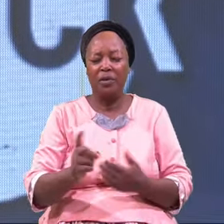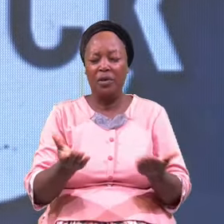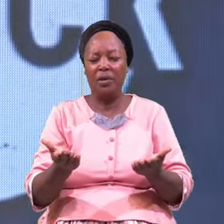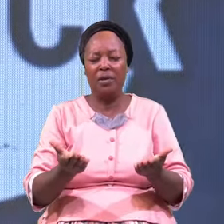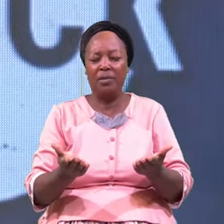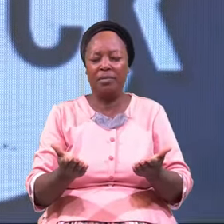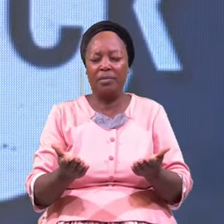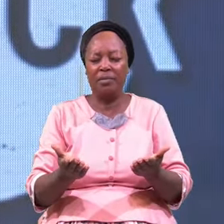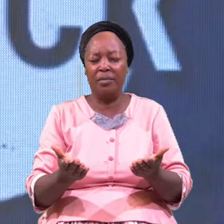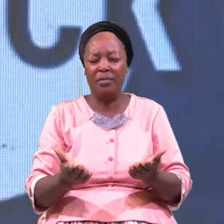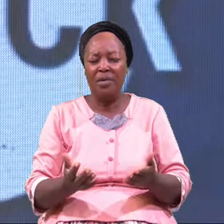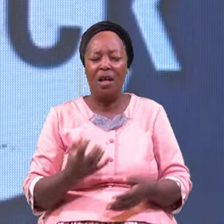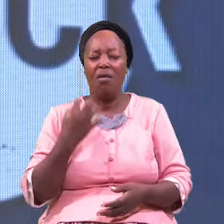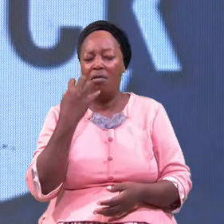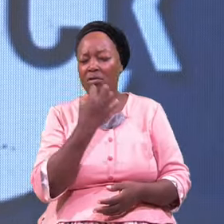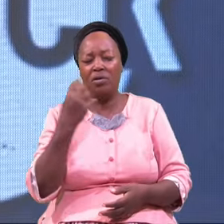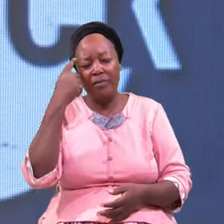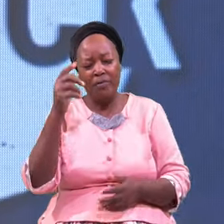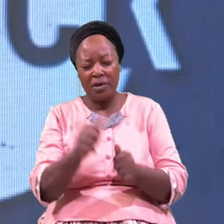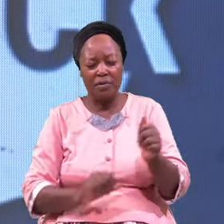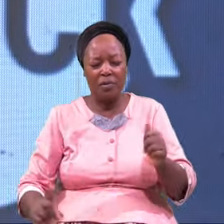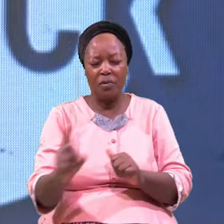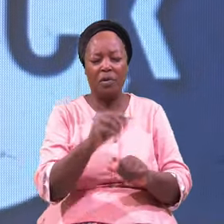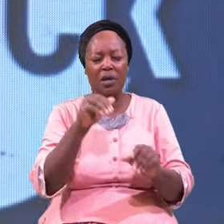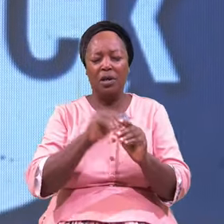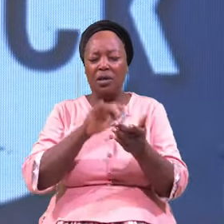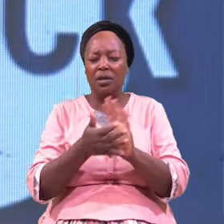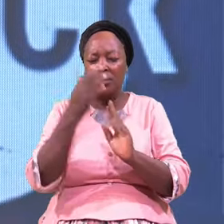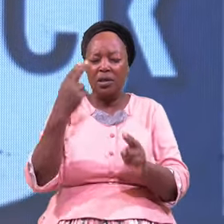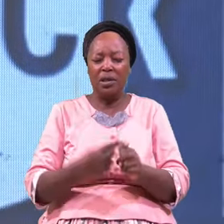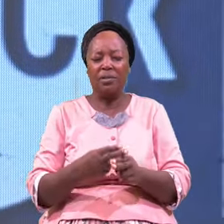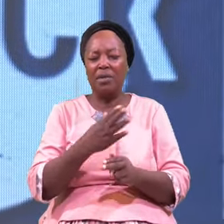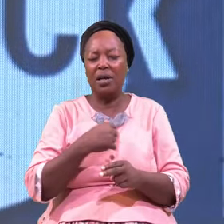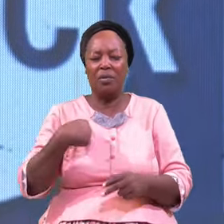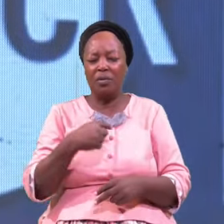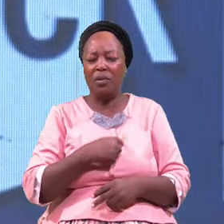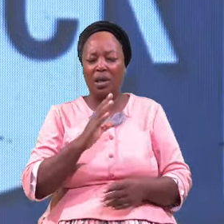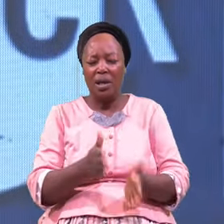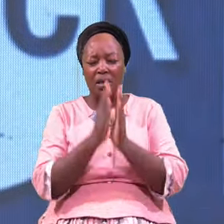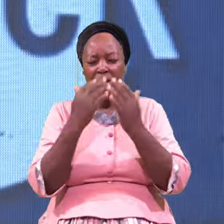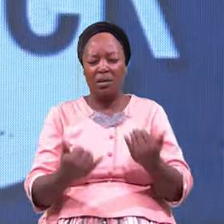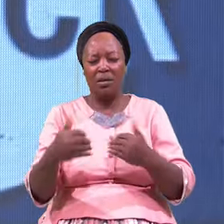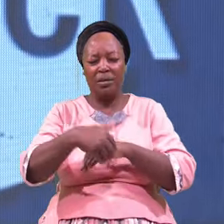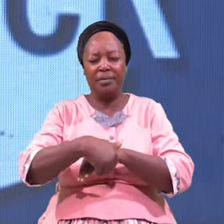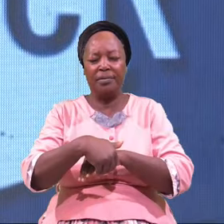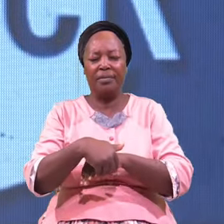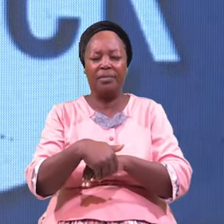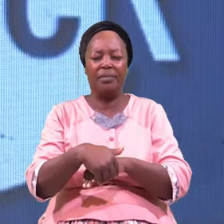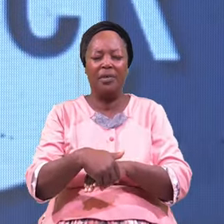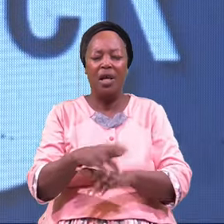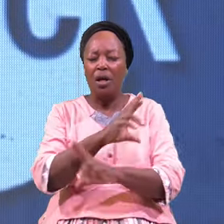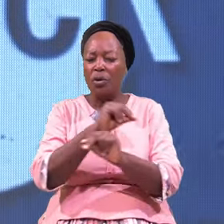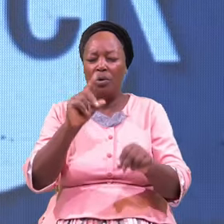Glorious for everyone And we're asking tonight Nobody